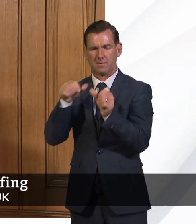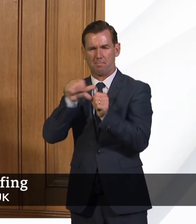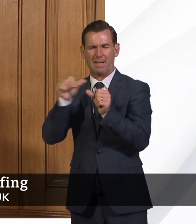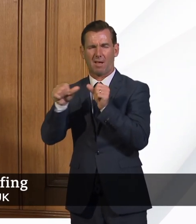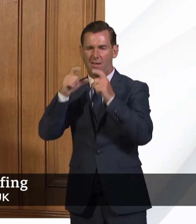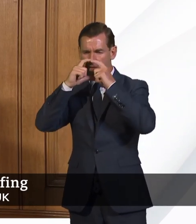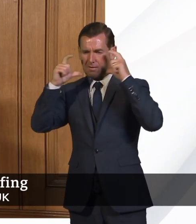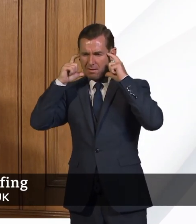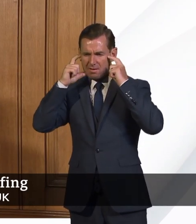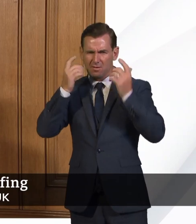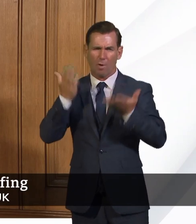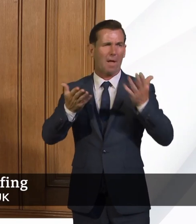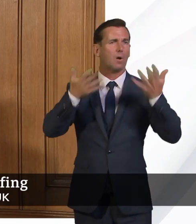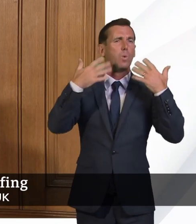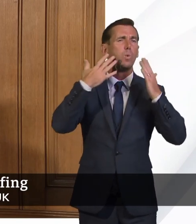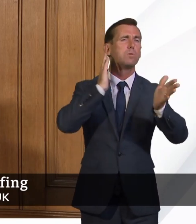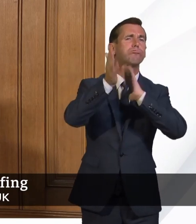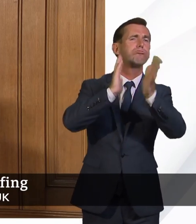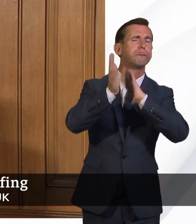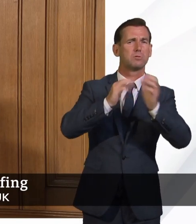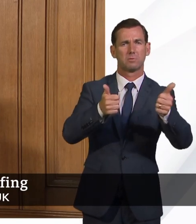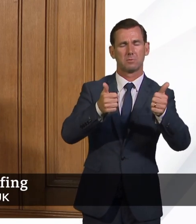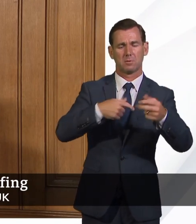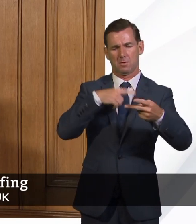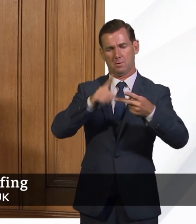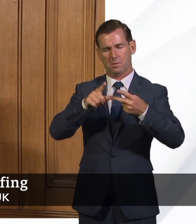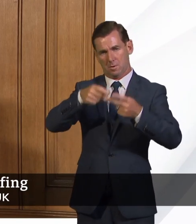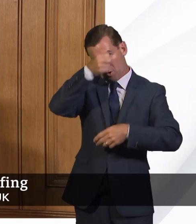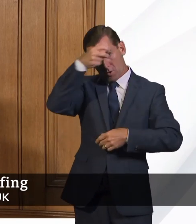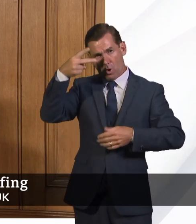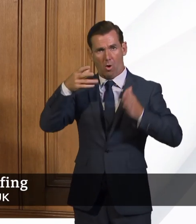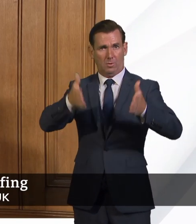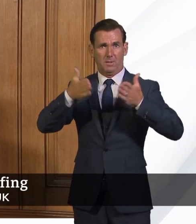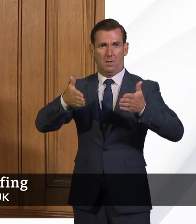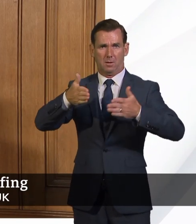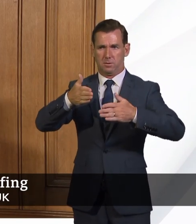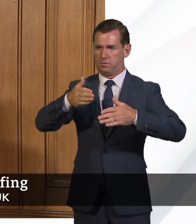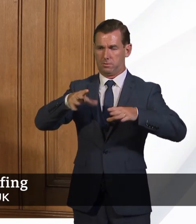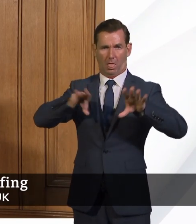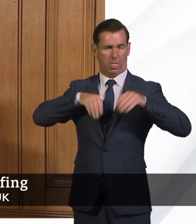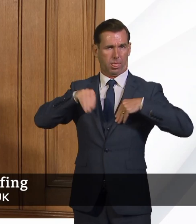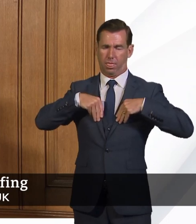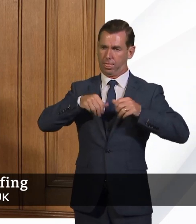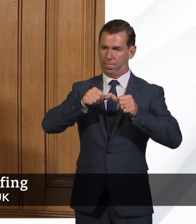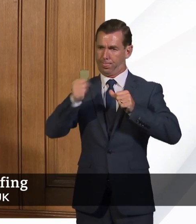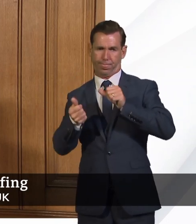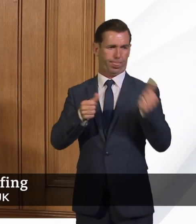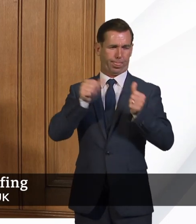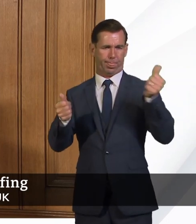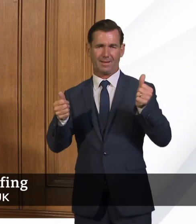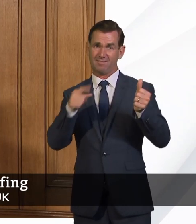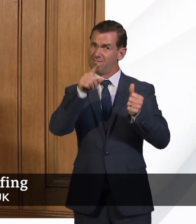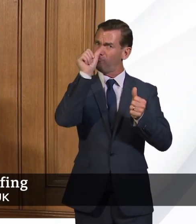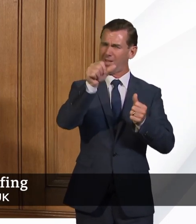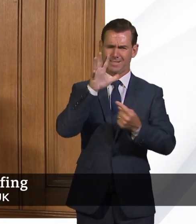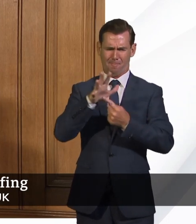and infection in hospitals, you're absolutely right. It is very important that we focus very hard on infection